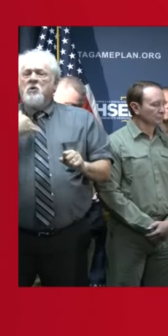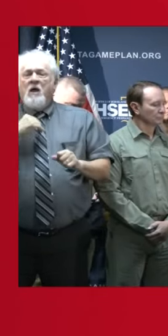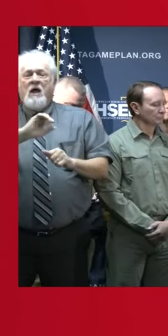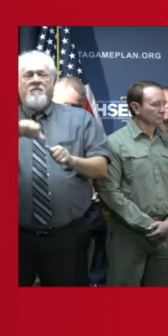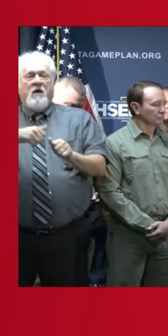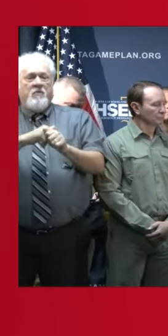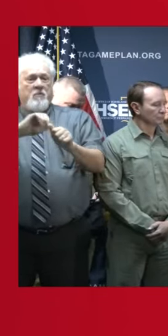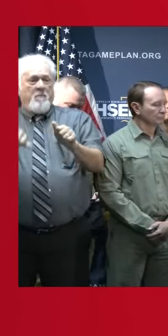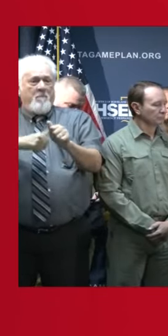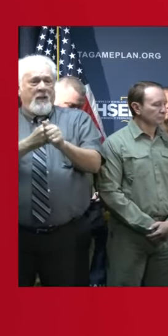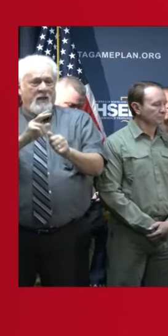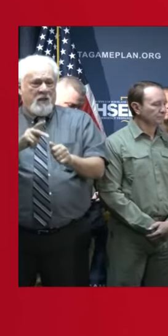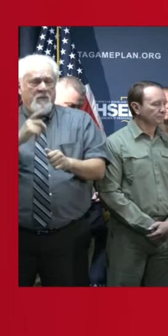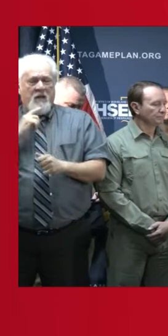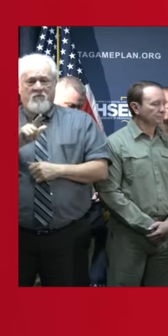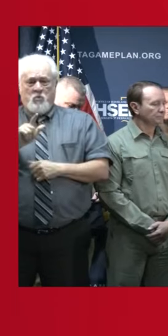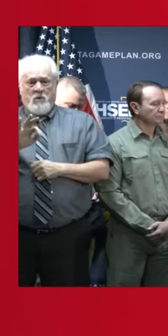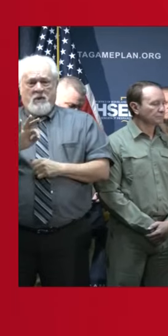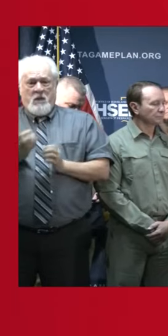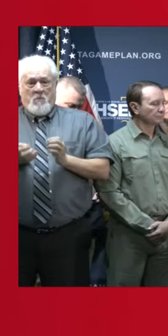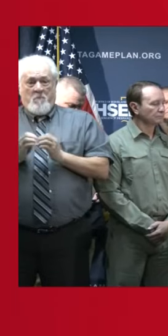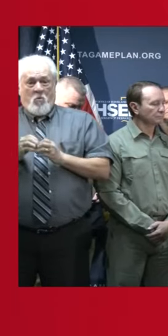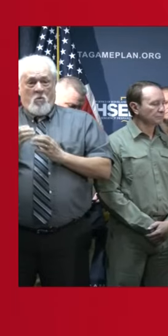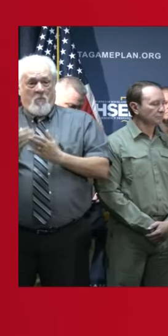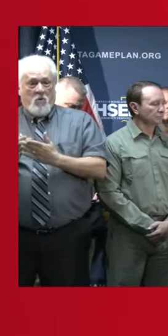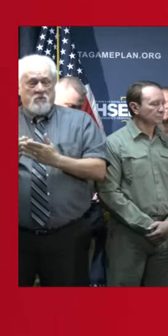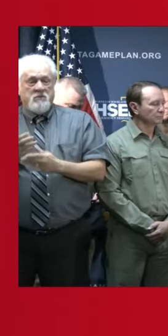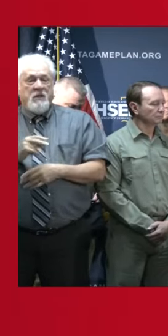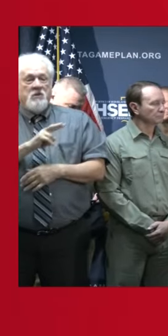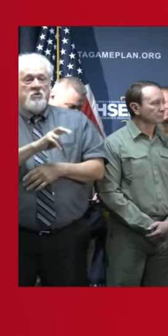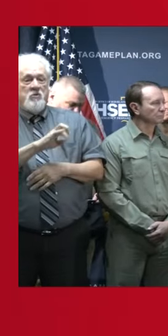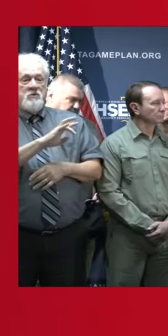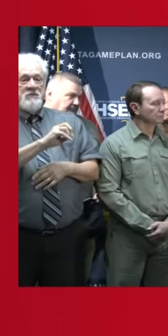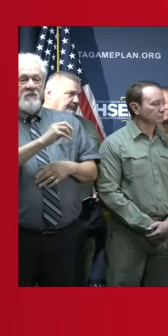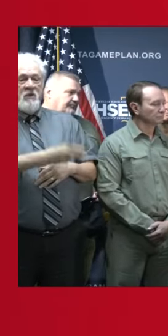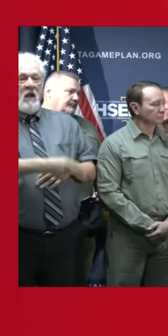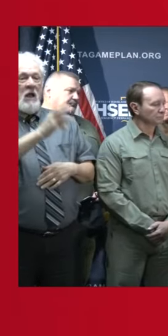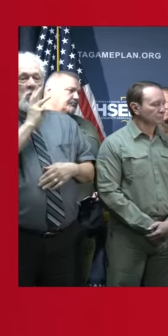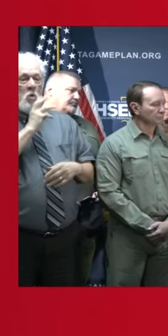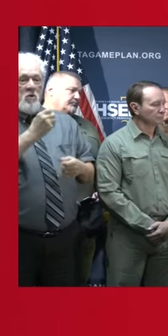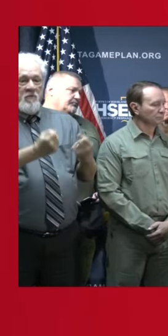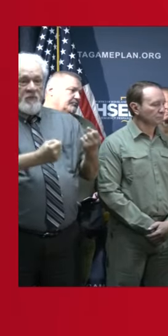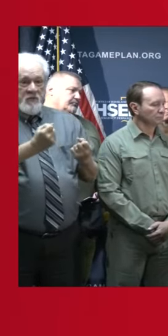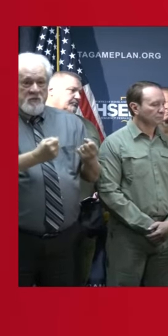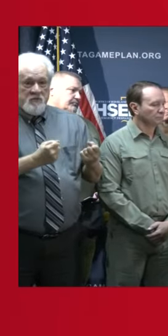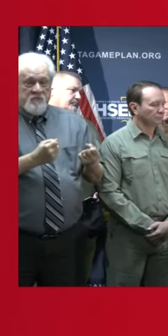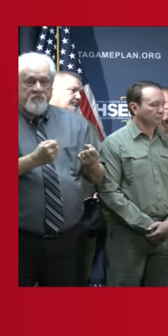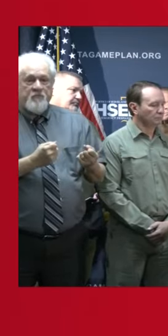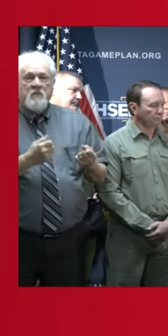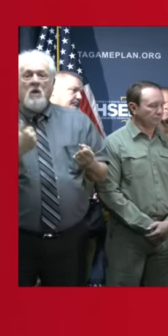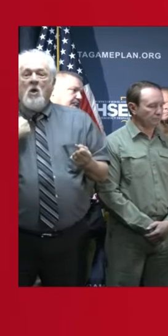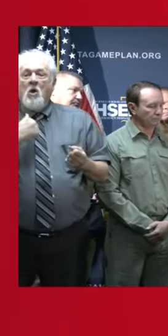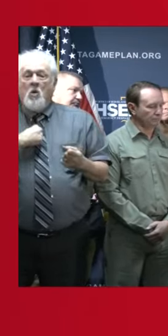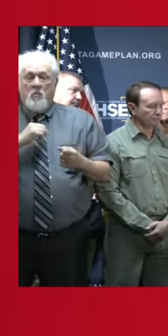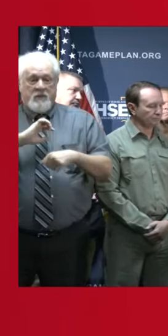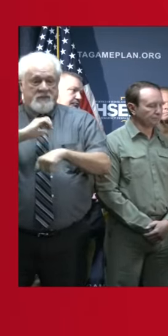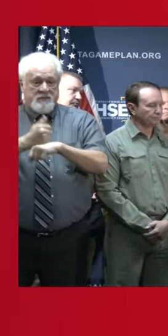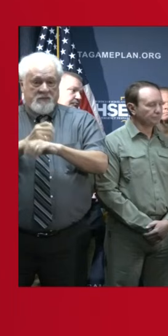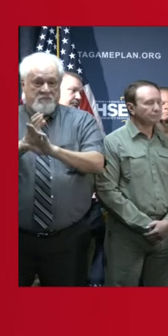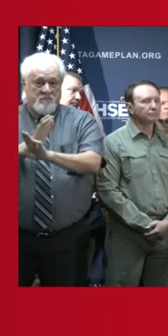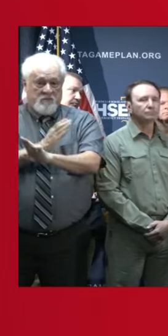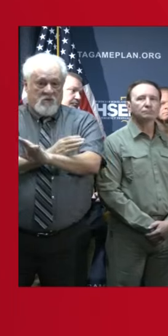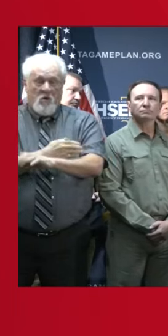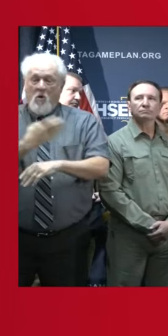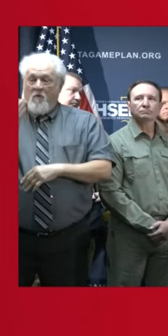include 29 additional boats and over 270 additional high water vehicles. We've pre-staged 14 route